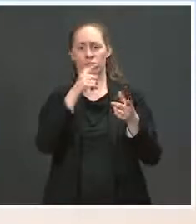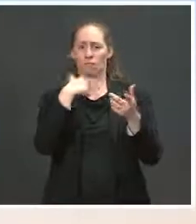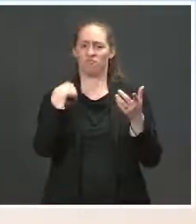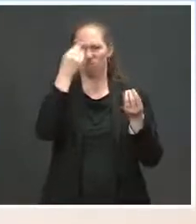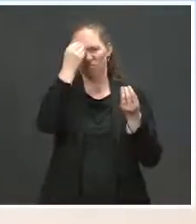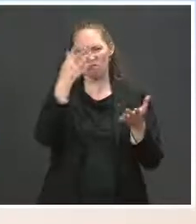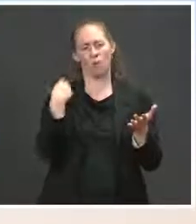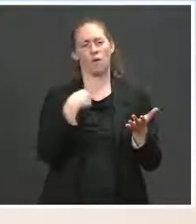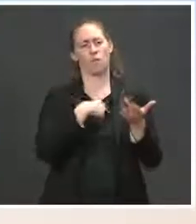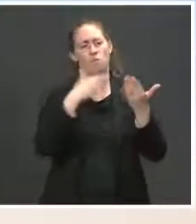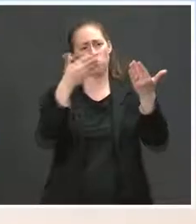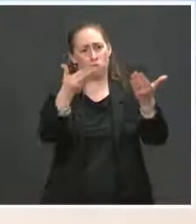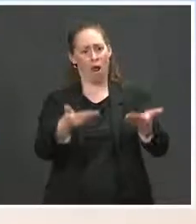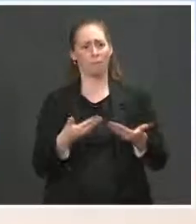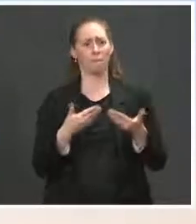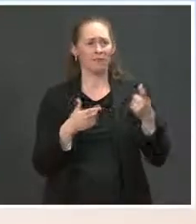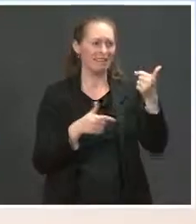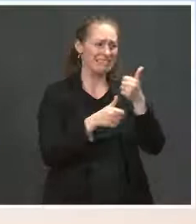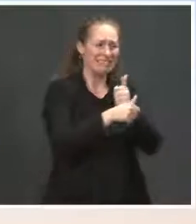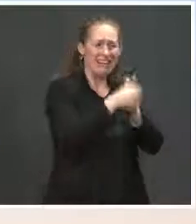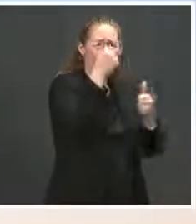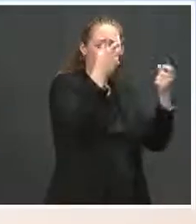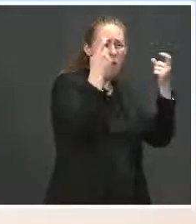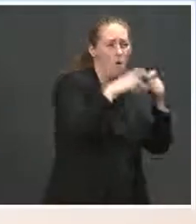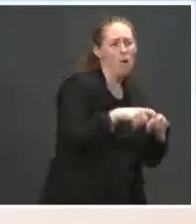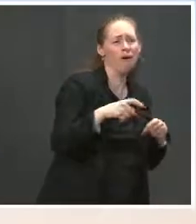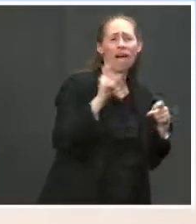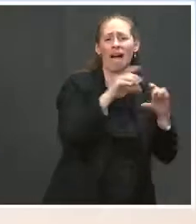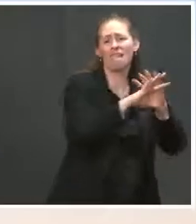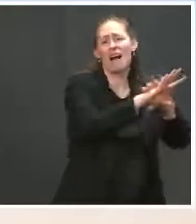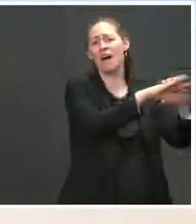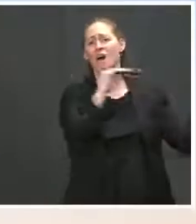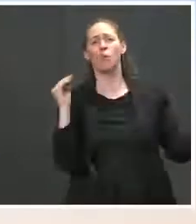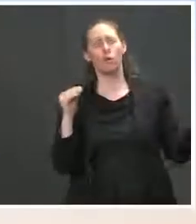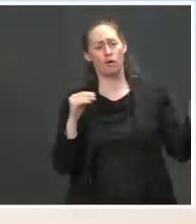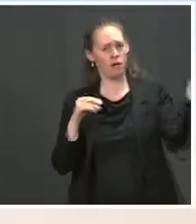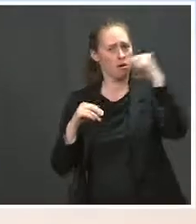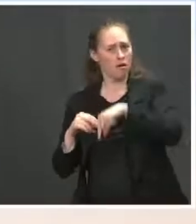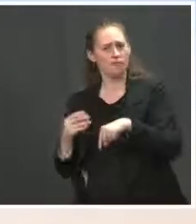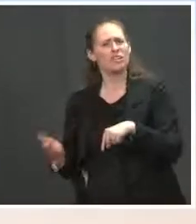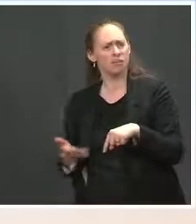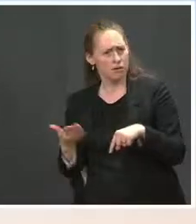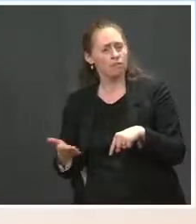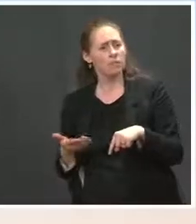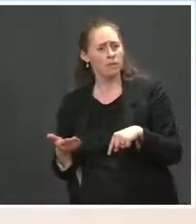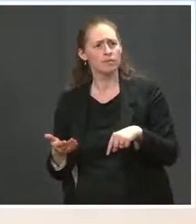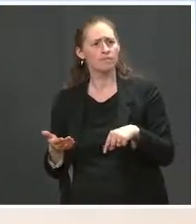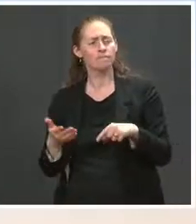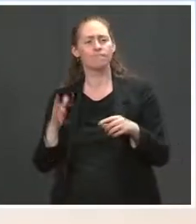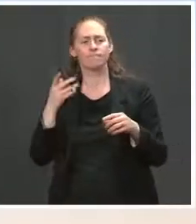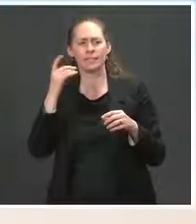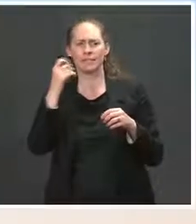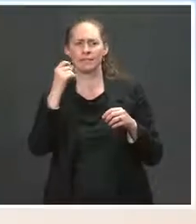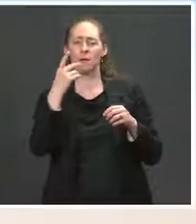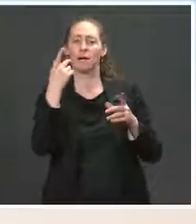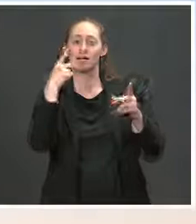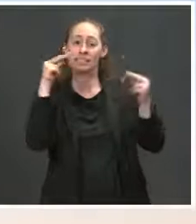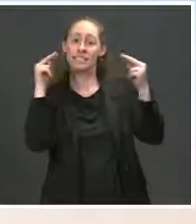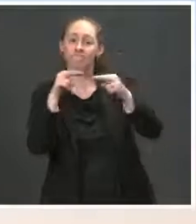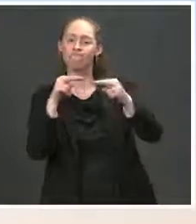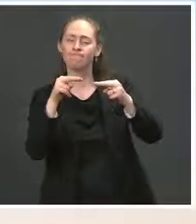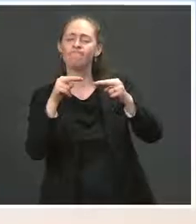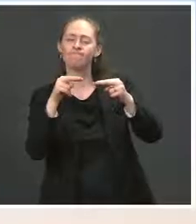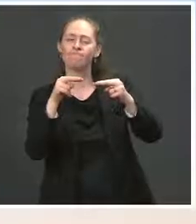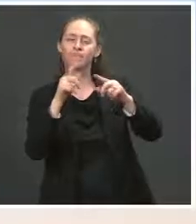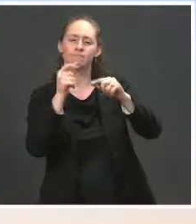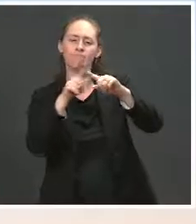freeing persecution, freeing challenging circumstances, I don't think he sees it exactly through that prism. Do you have an update on the number of refugees that have been